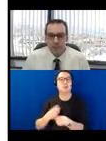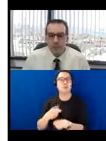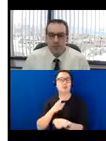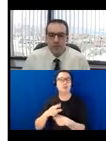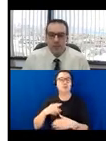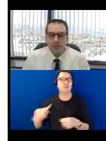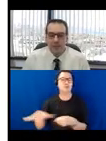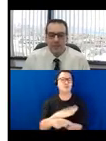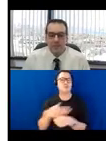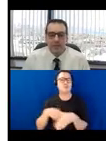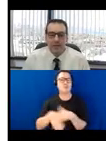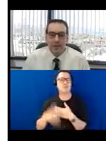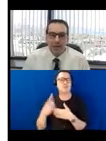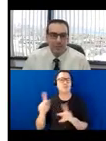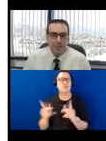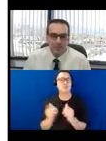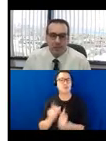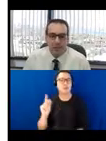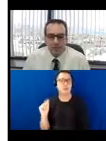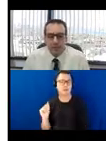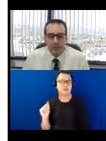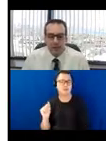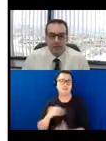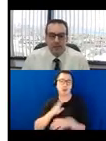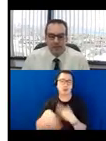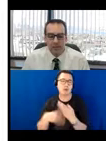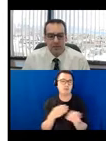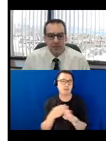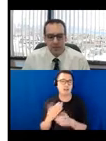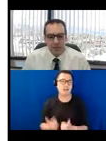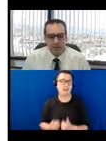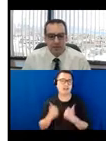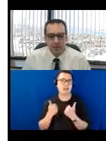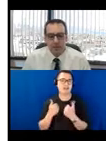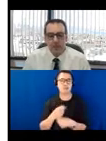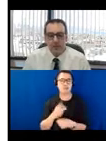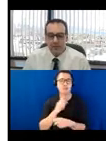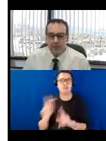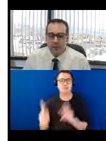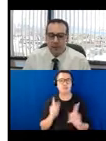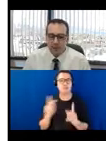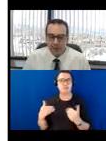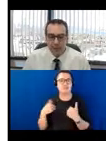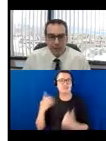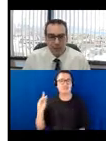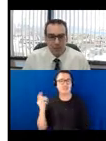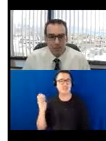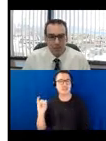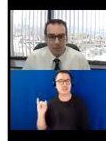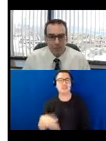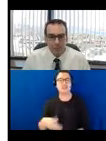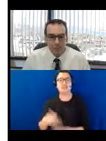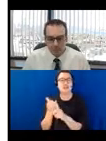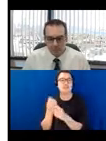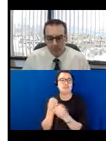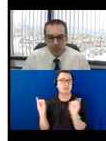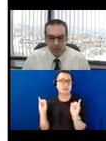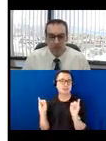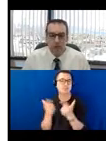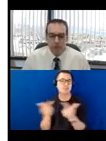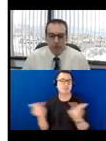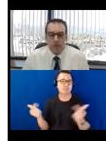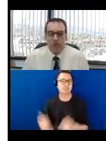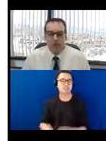of people with disabilities in all aspects of life in a manner that fosters dignity and self-determination and MOD